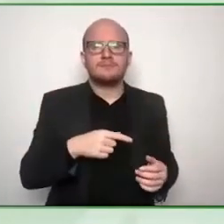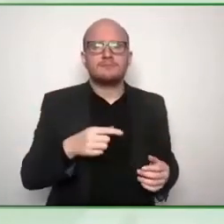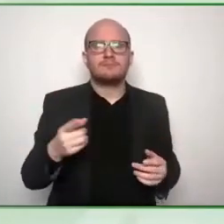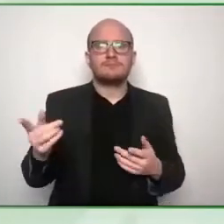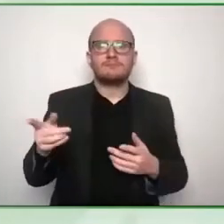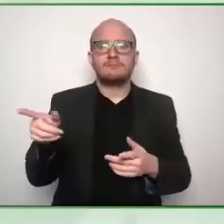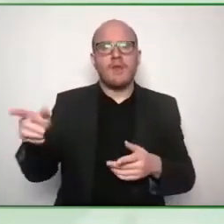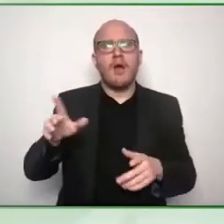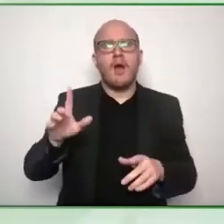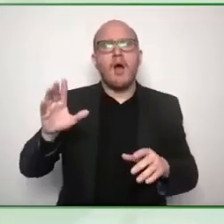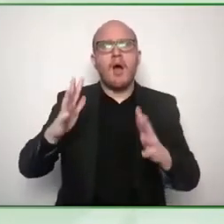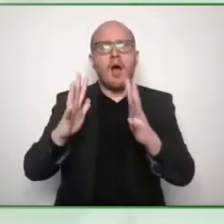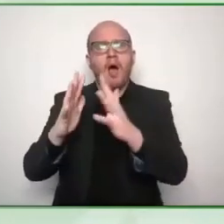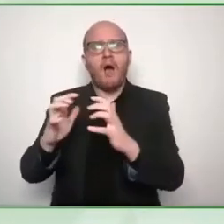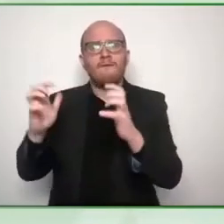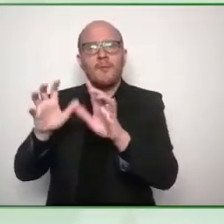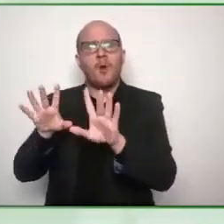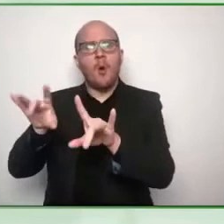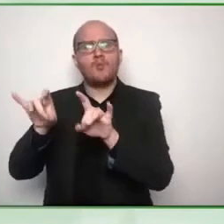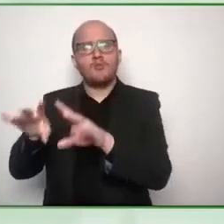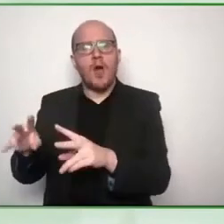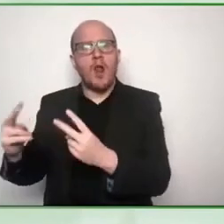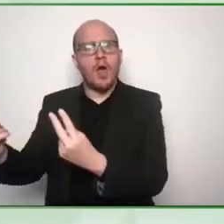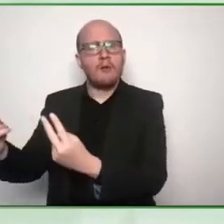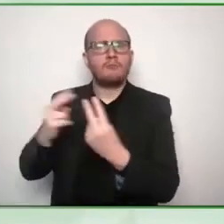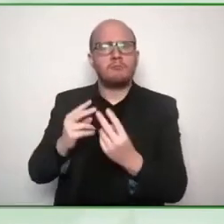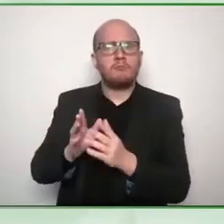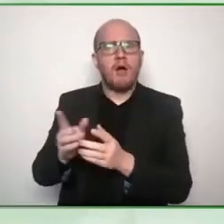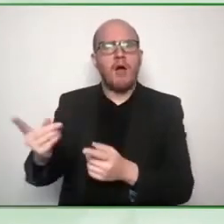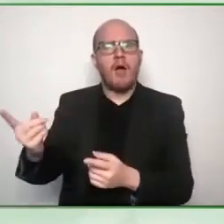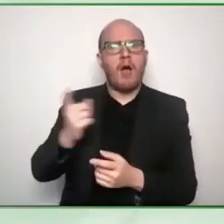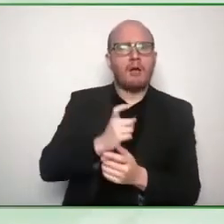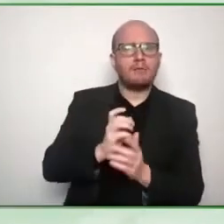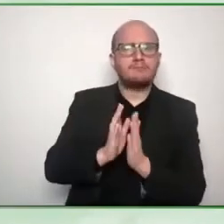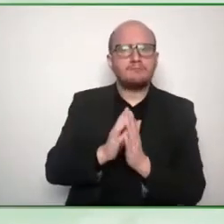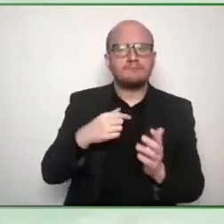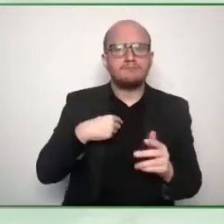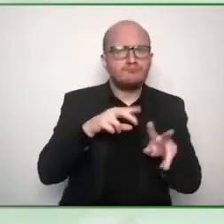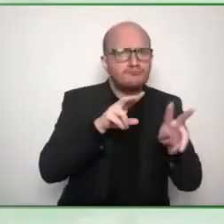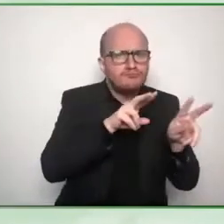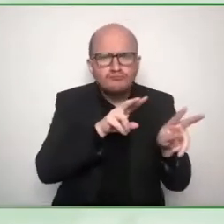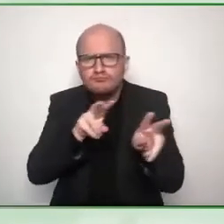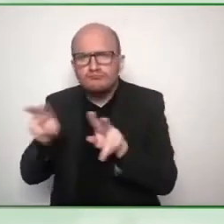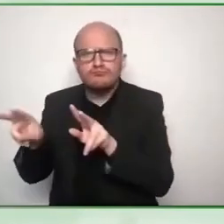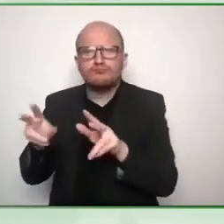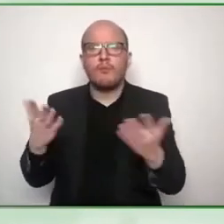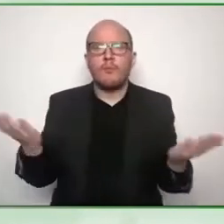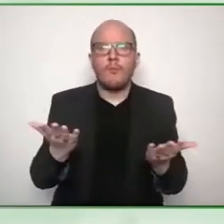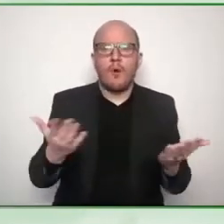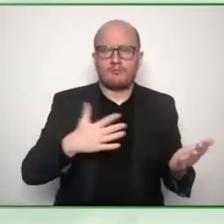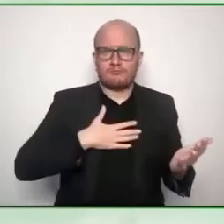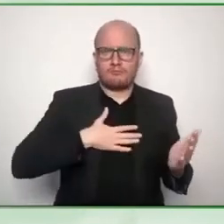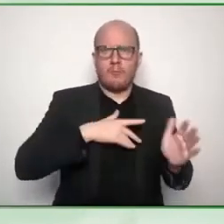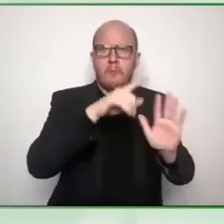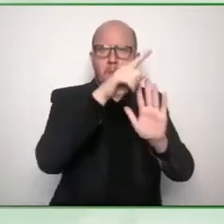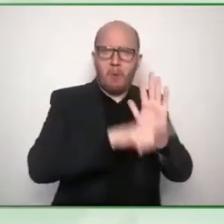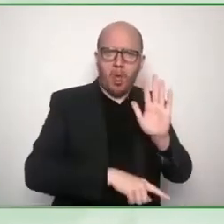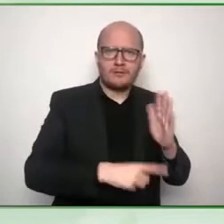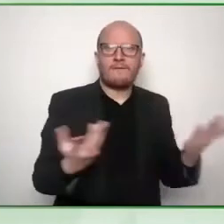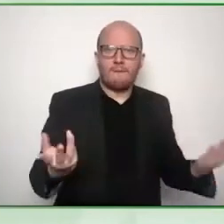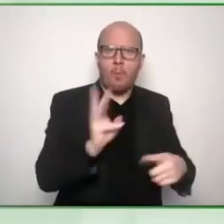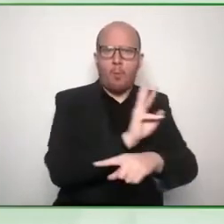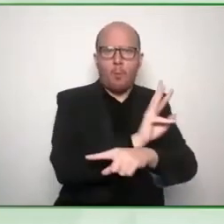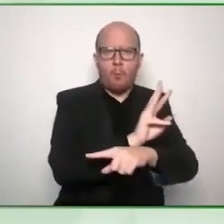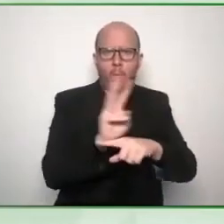policy and we did that in partnership with an organization here called vision australia and we what we